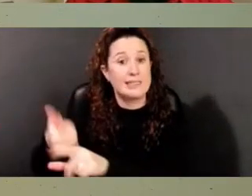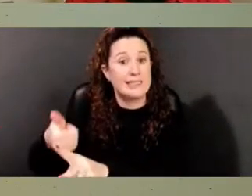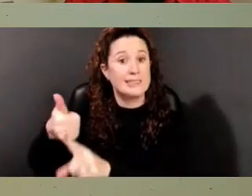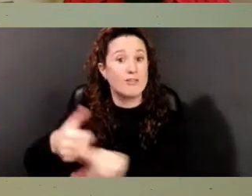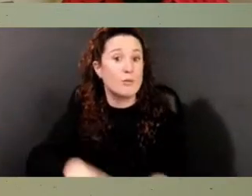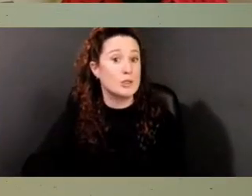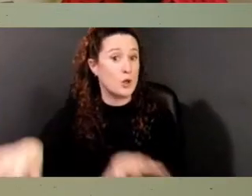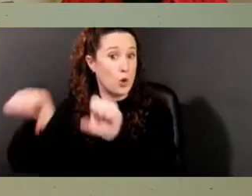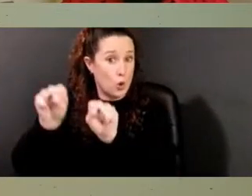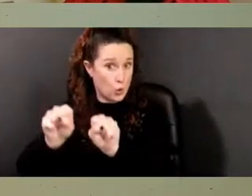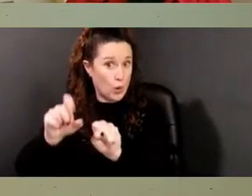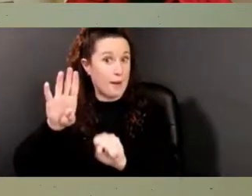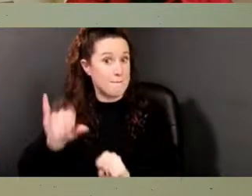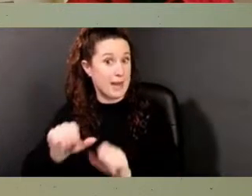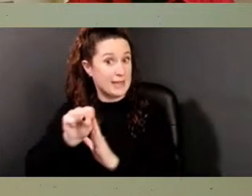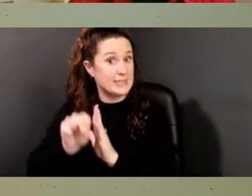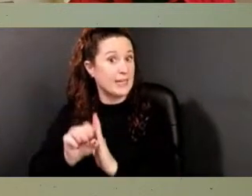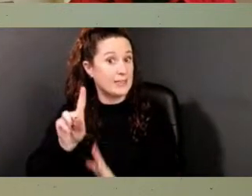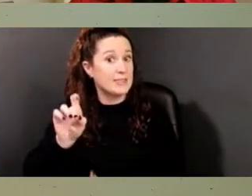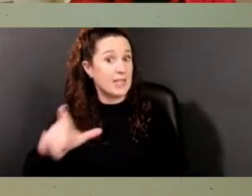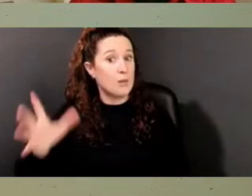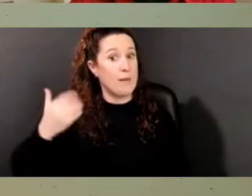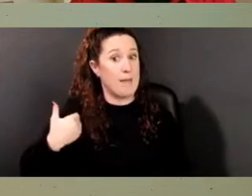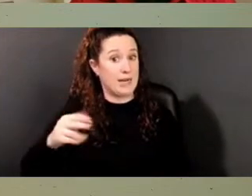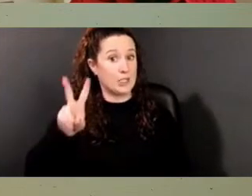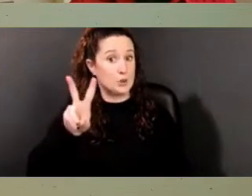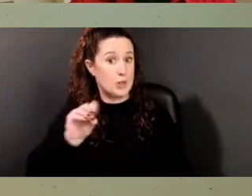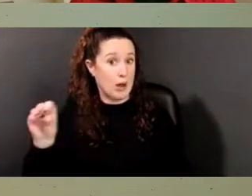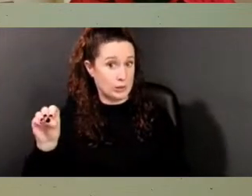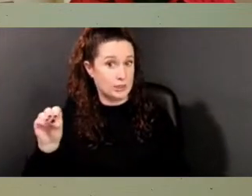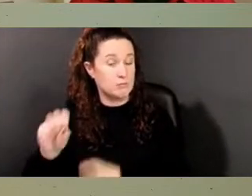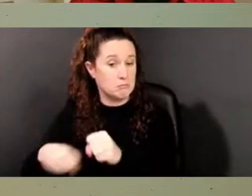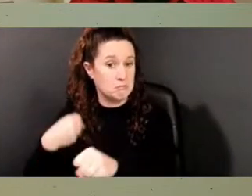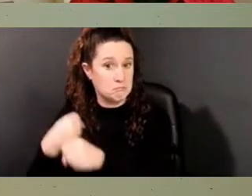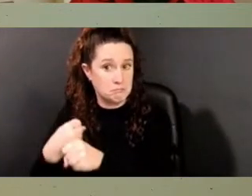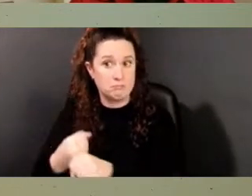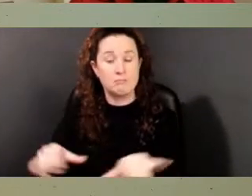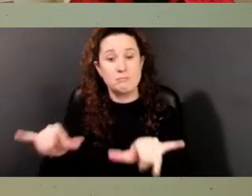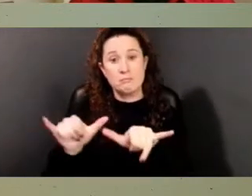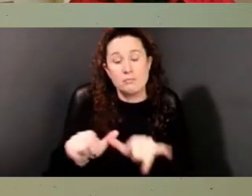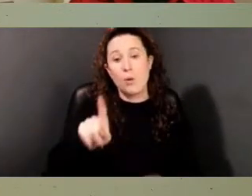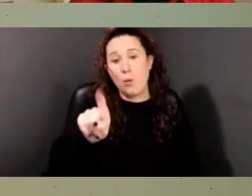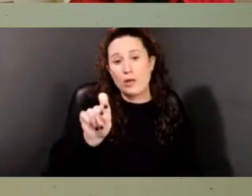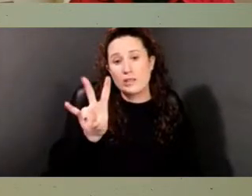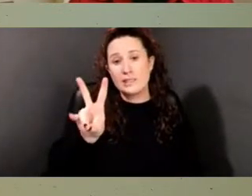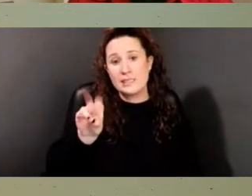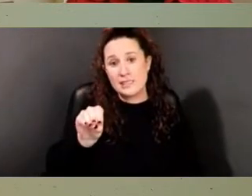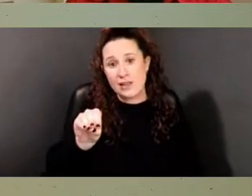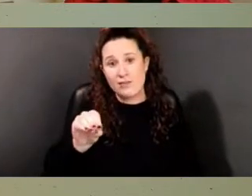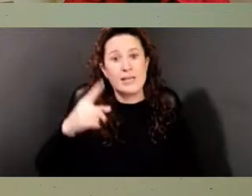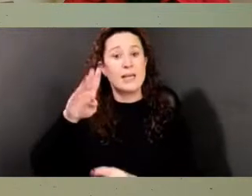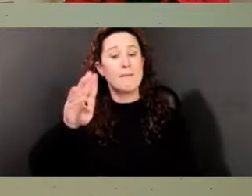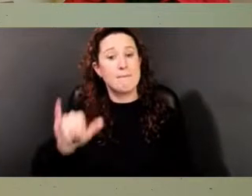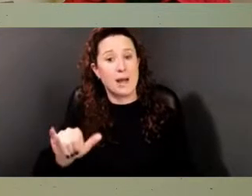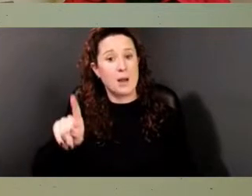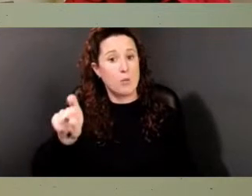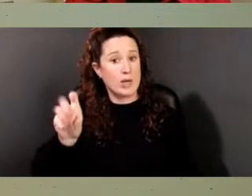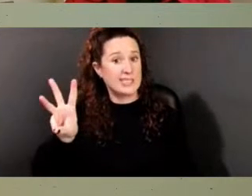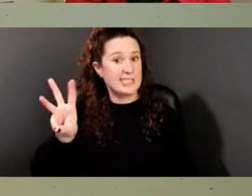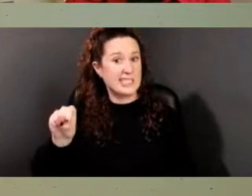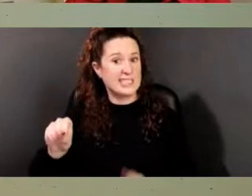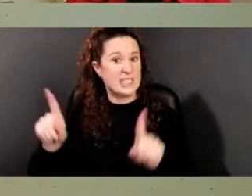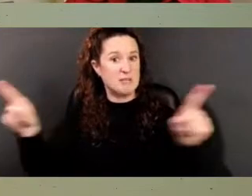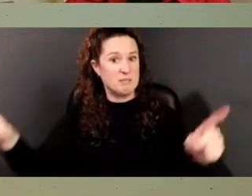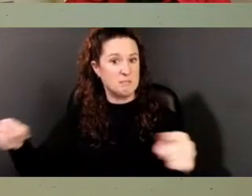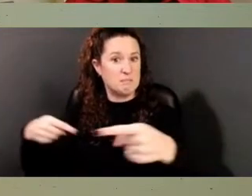in the year 2000. The size of the burial ground is 170 feet by 160 feet, which is under